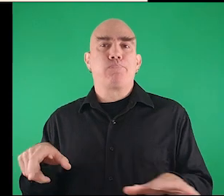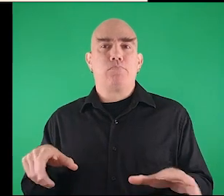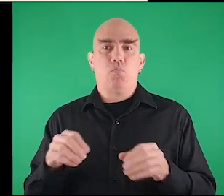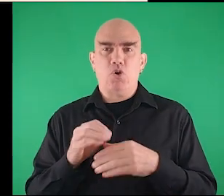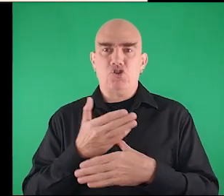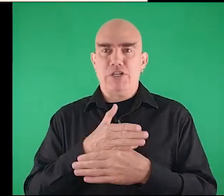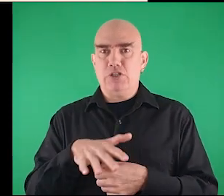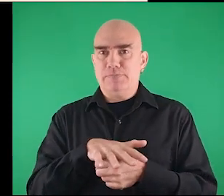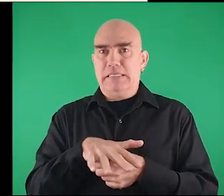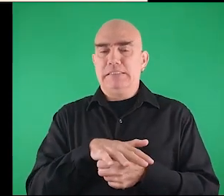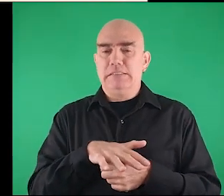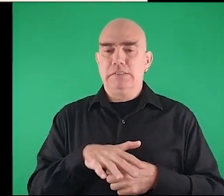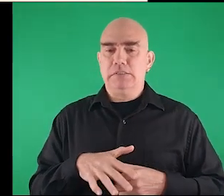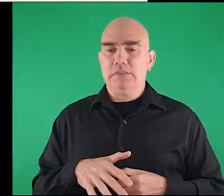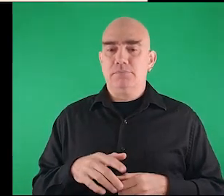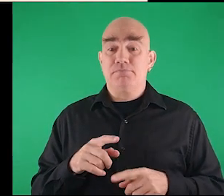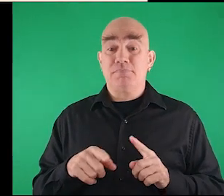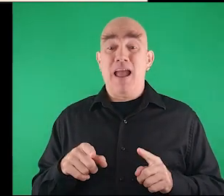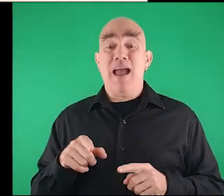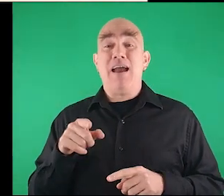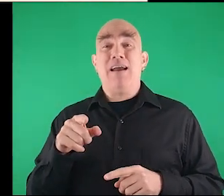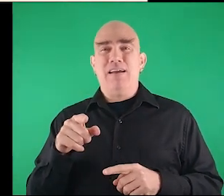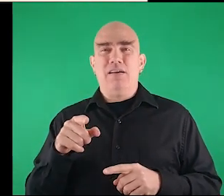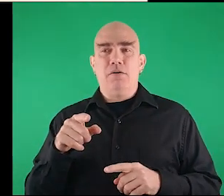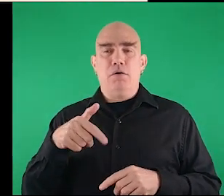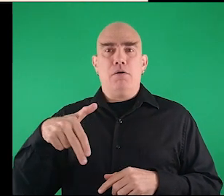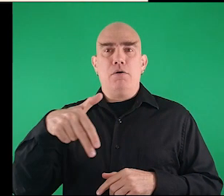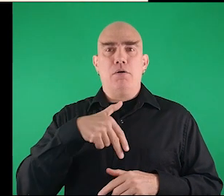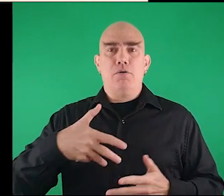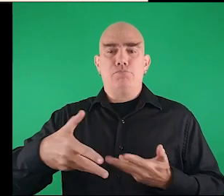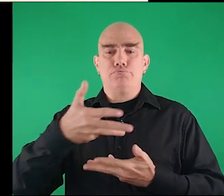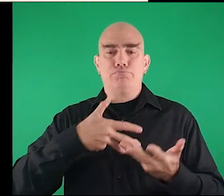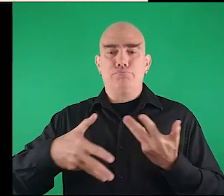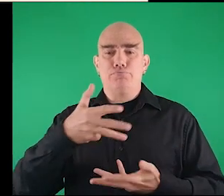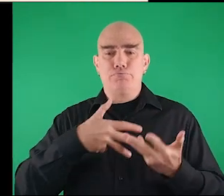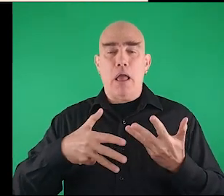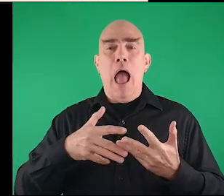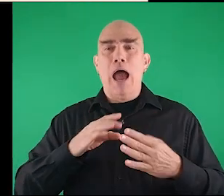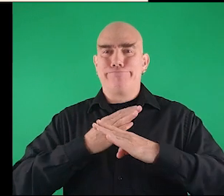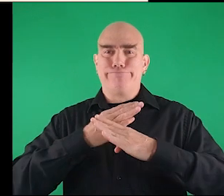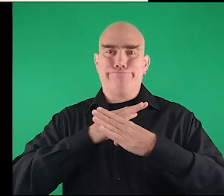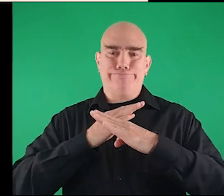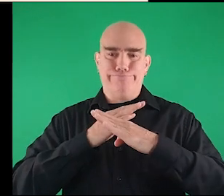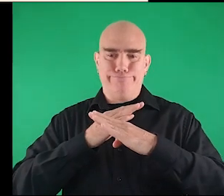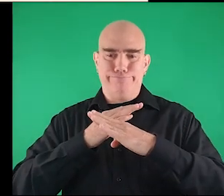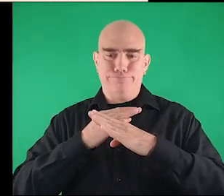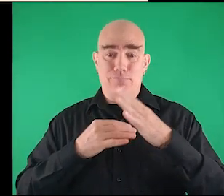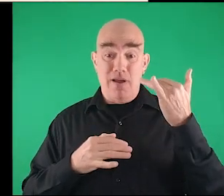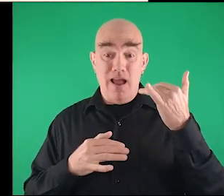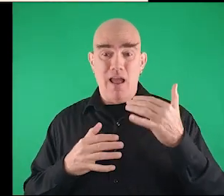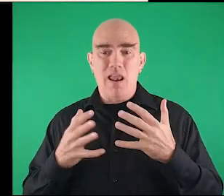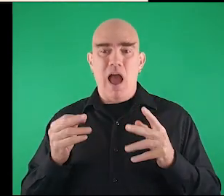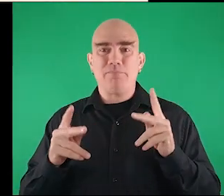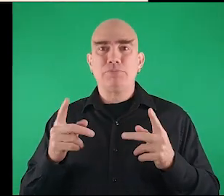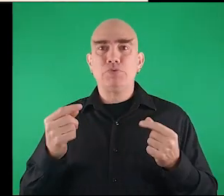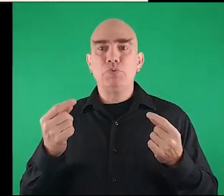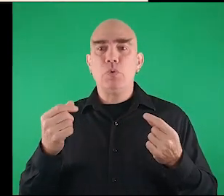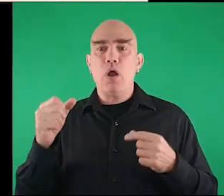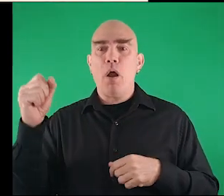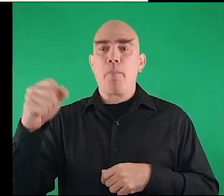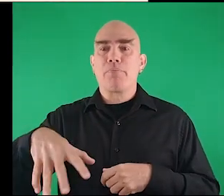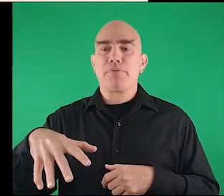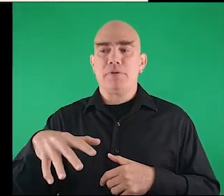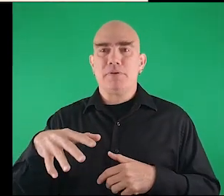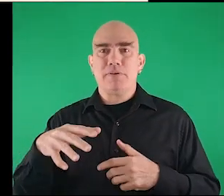make a shared space, but the pedestrian circulation was obstacle size because a lot of